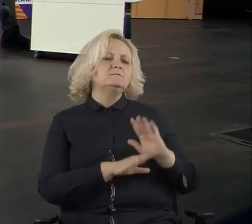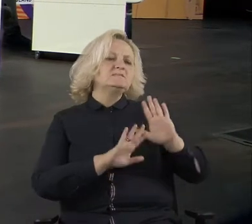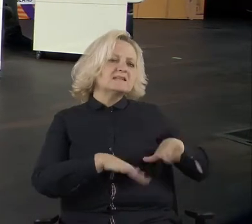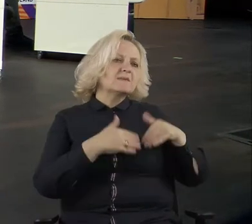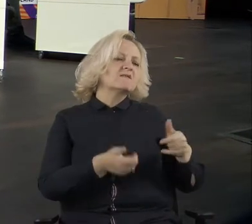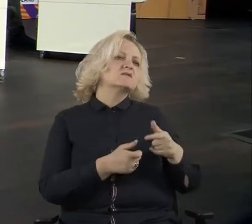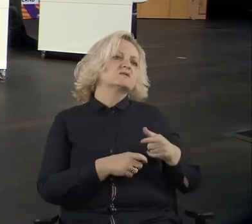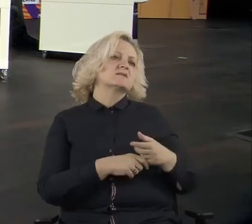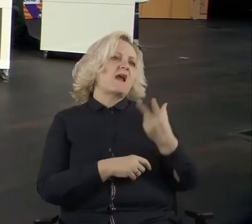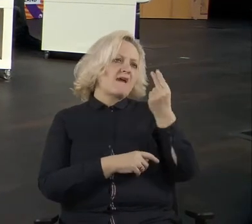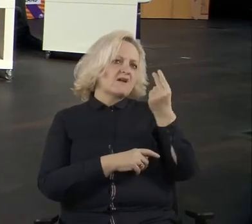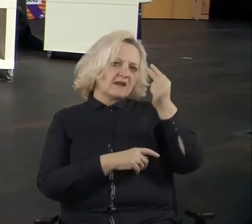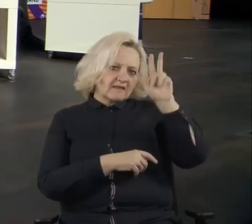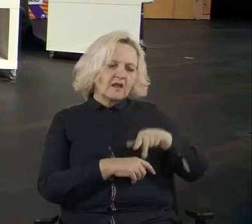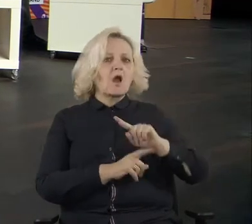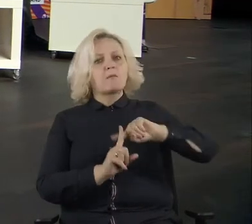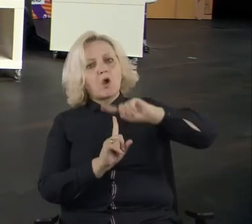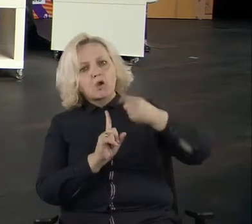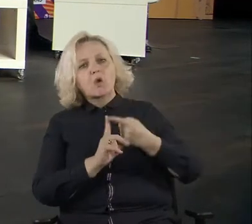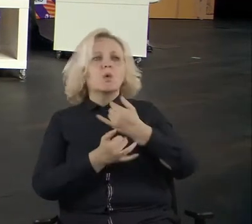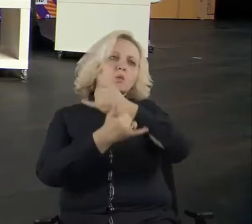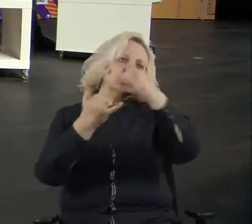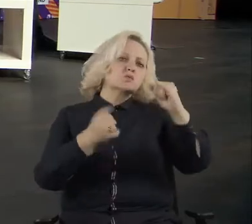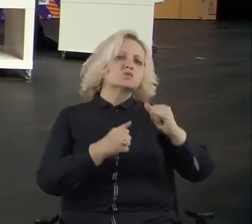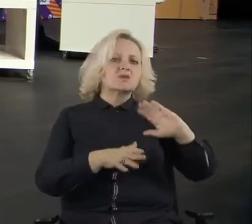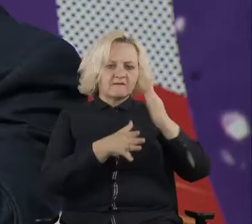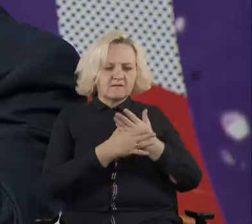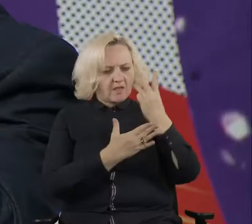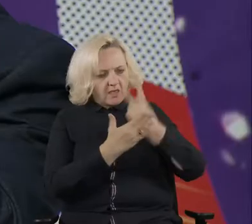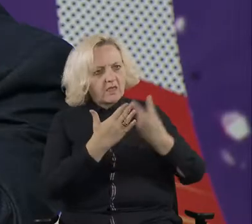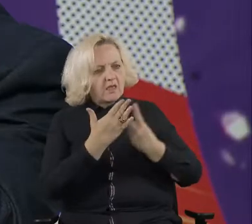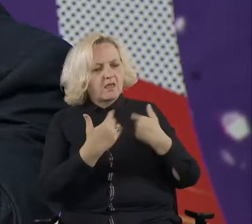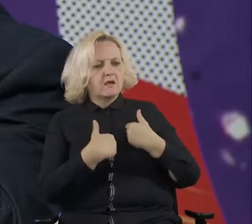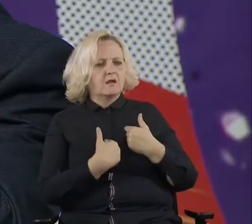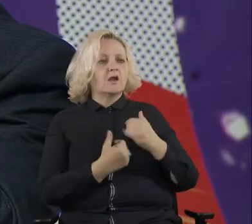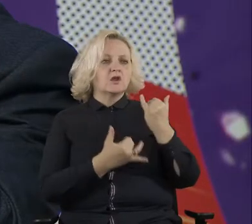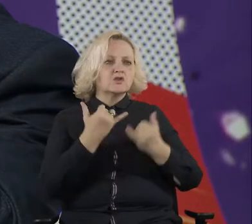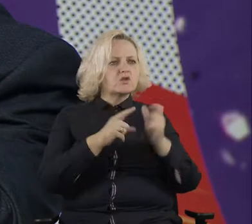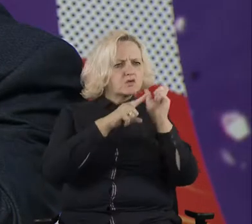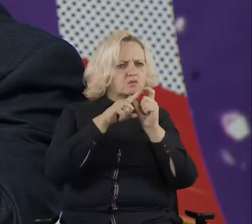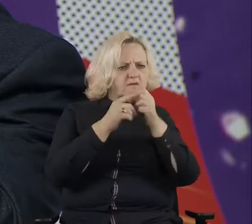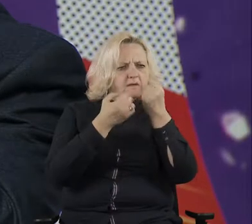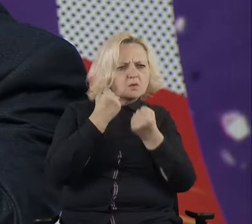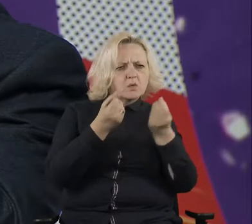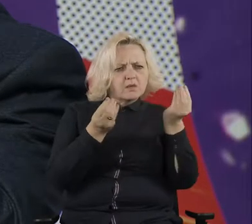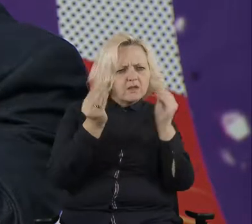feeling that the more complicated words are being used and the more numbers are being thrown in the report.